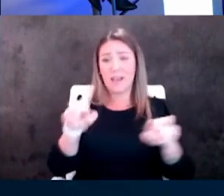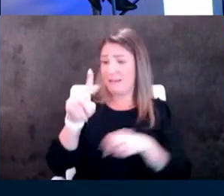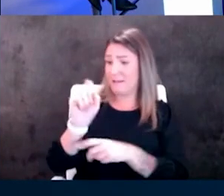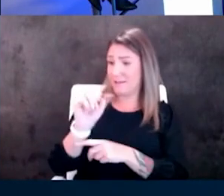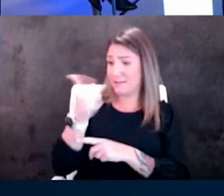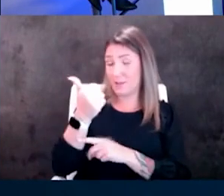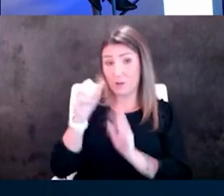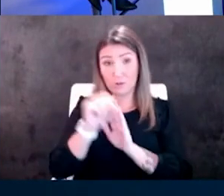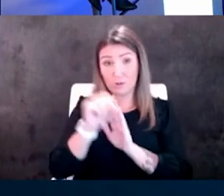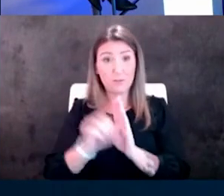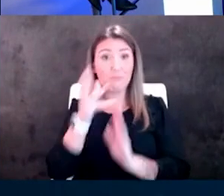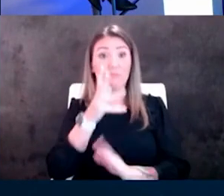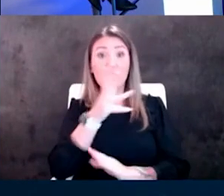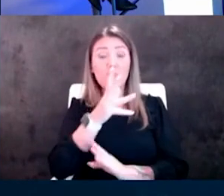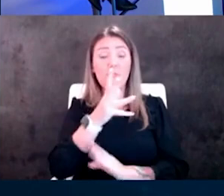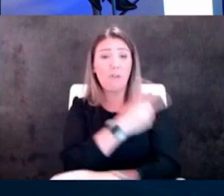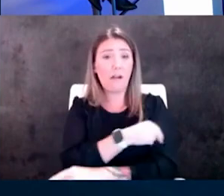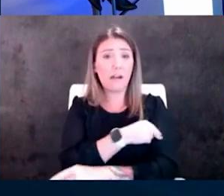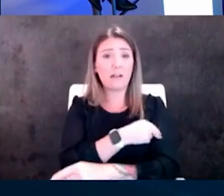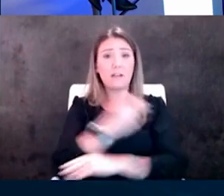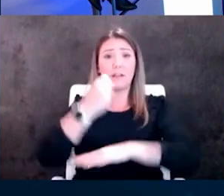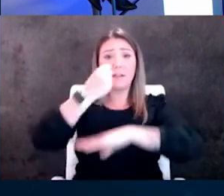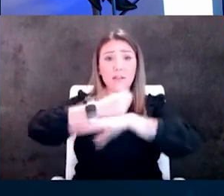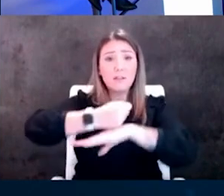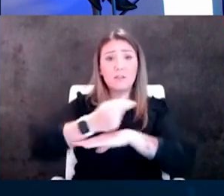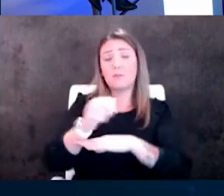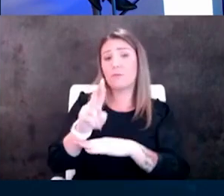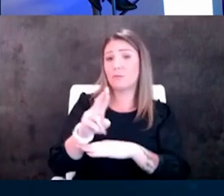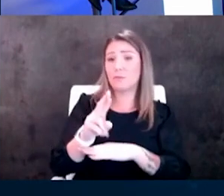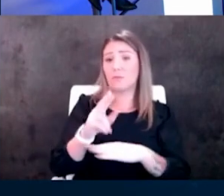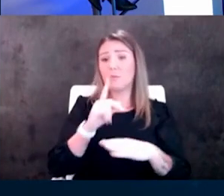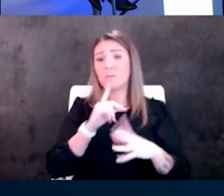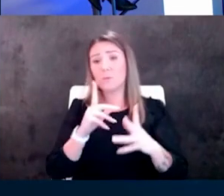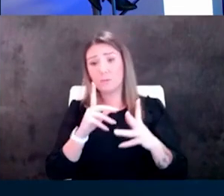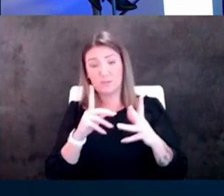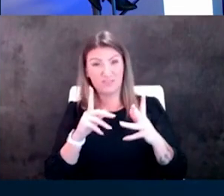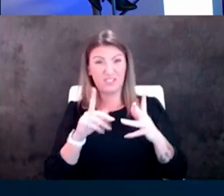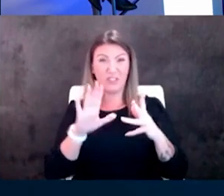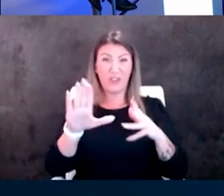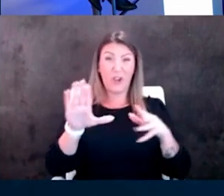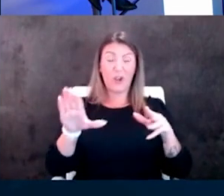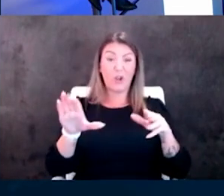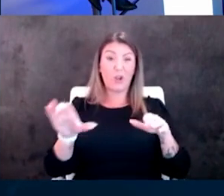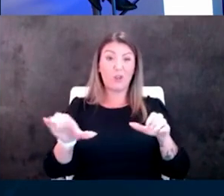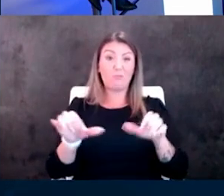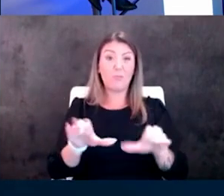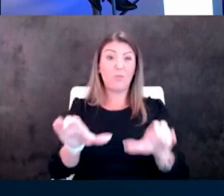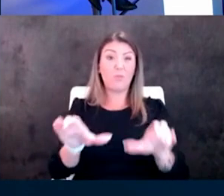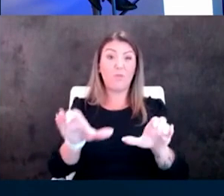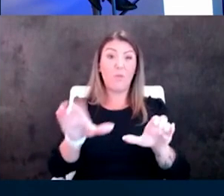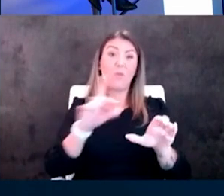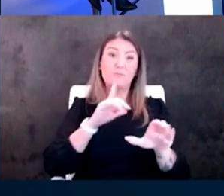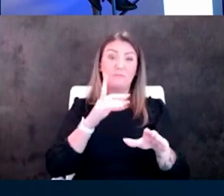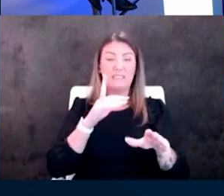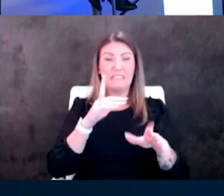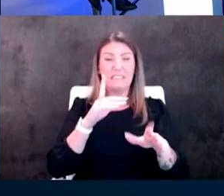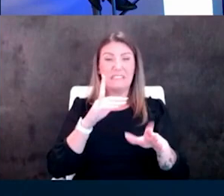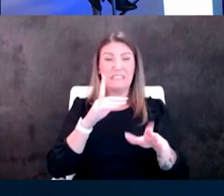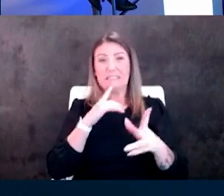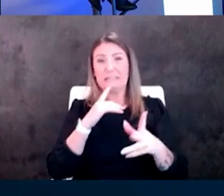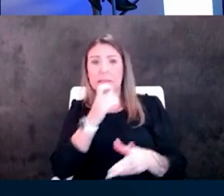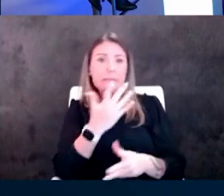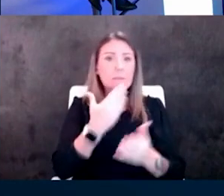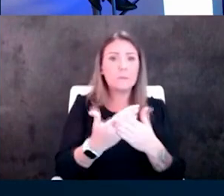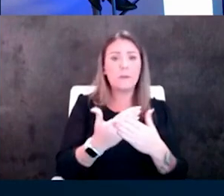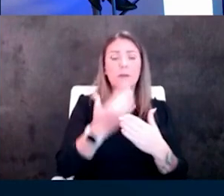hospitals had been closing or at least performing poorly for many years even before the pandemic why might